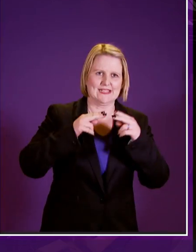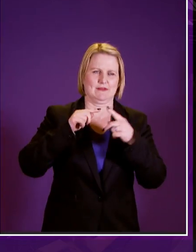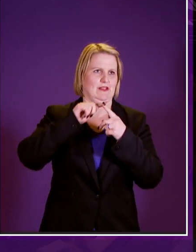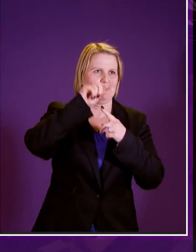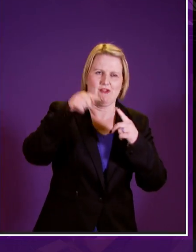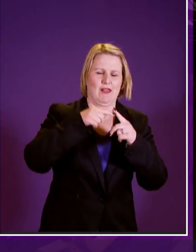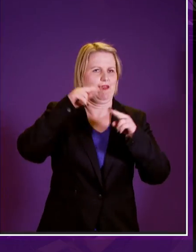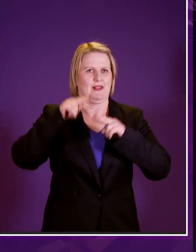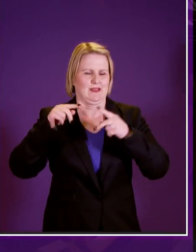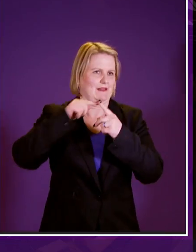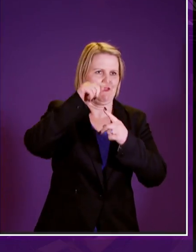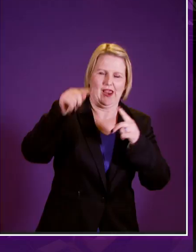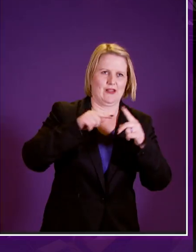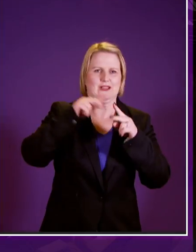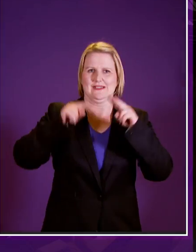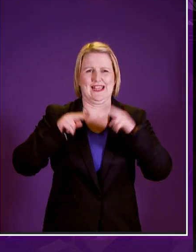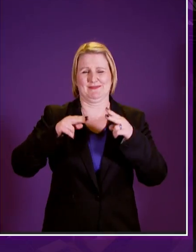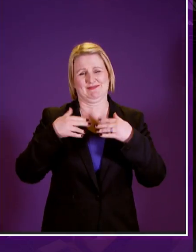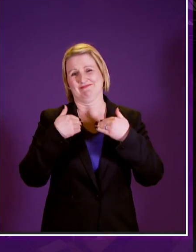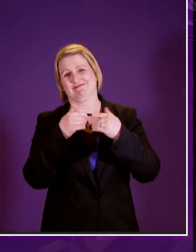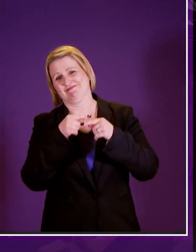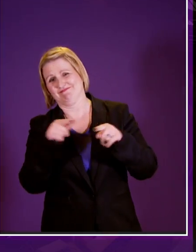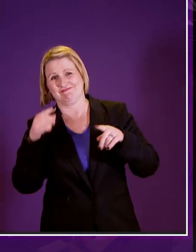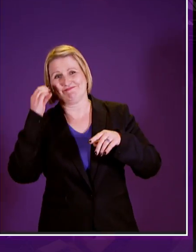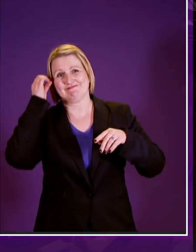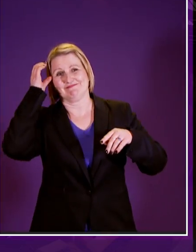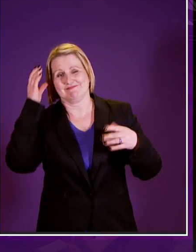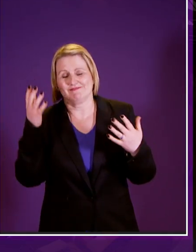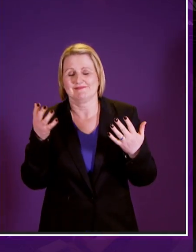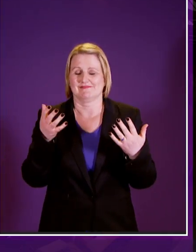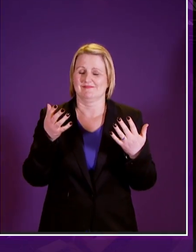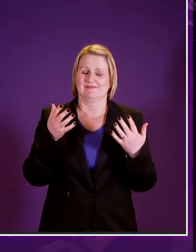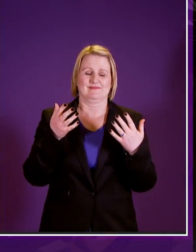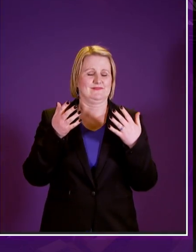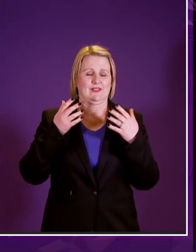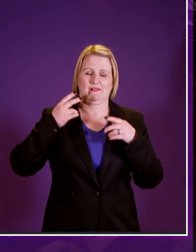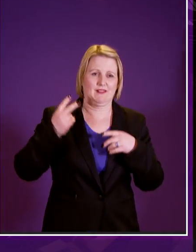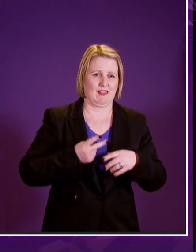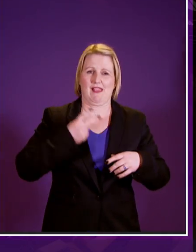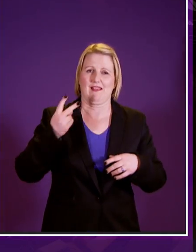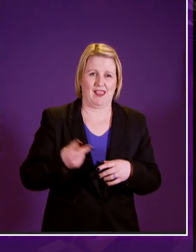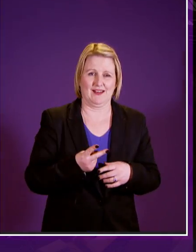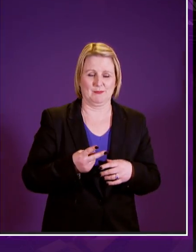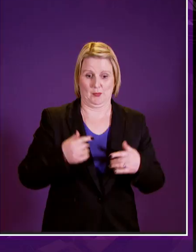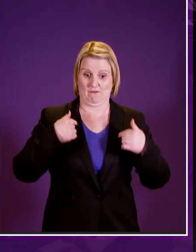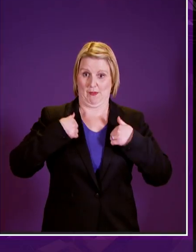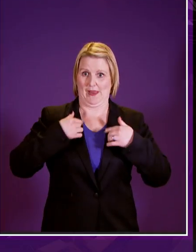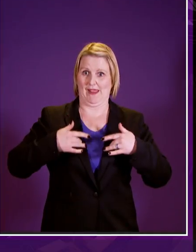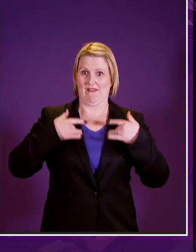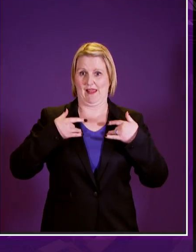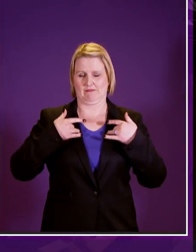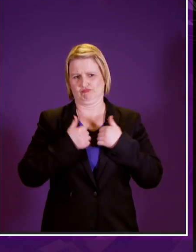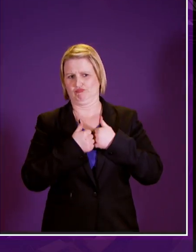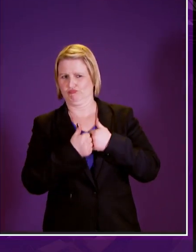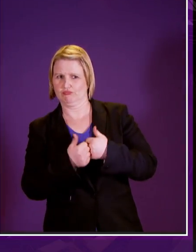knowing that their illness is never going to go away for me one of the proudest things we've done is well two of the proudest things in this